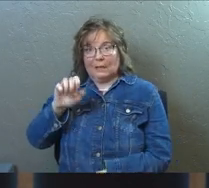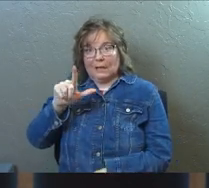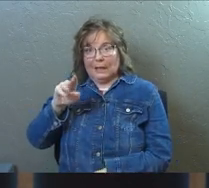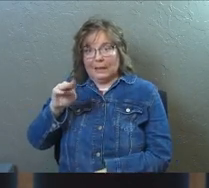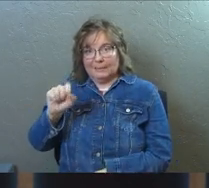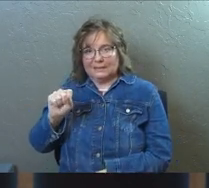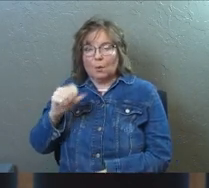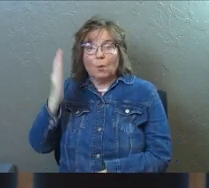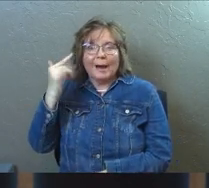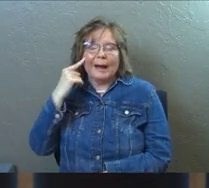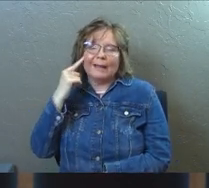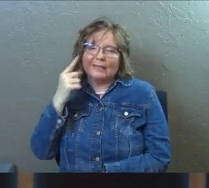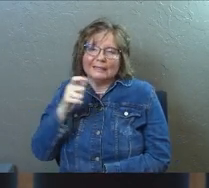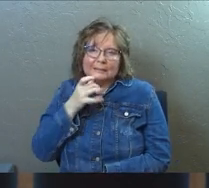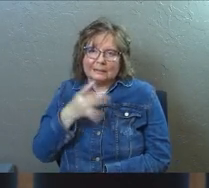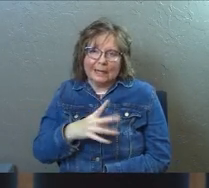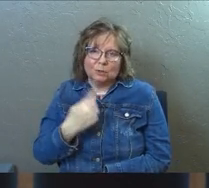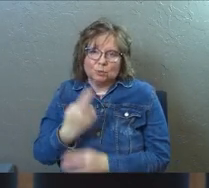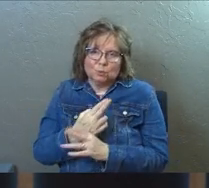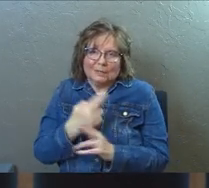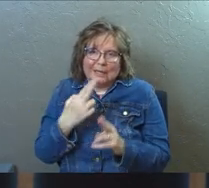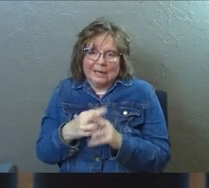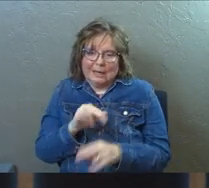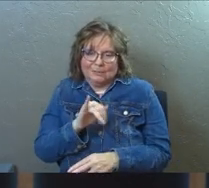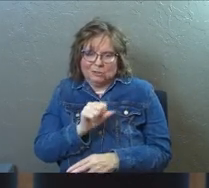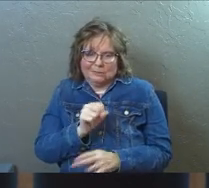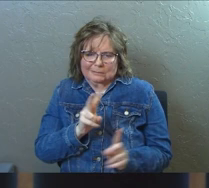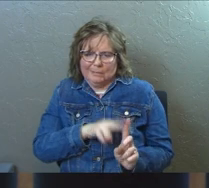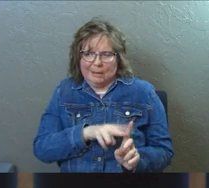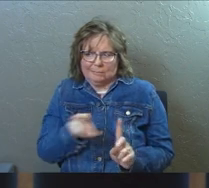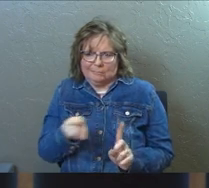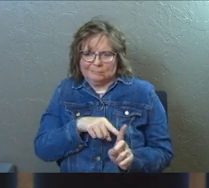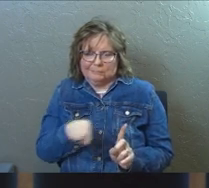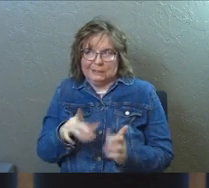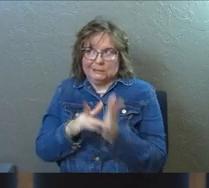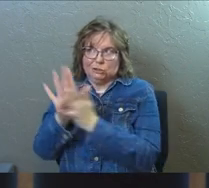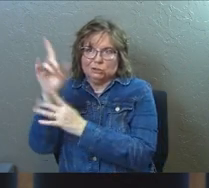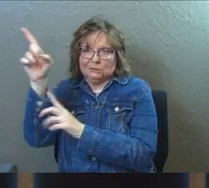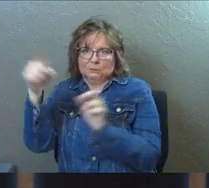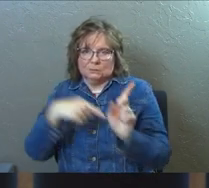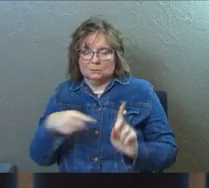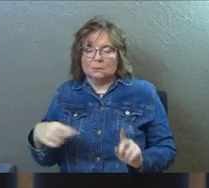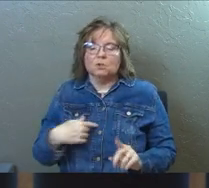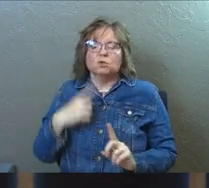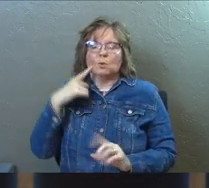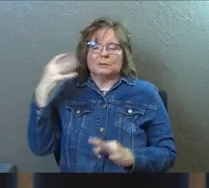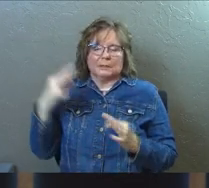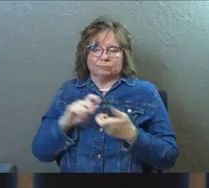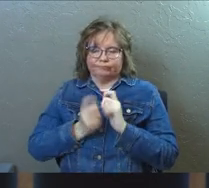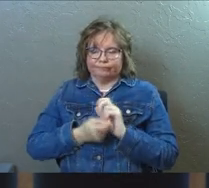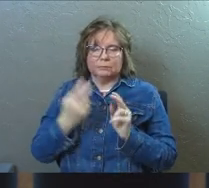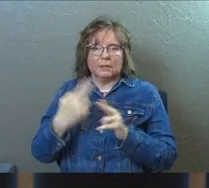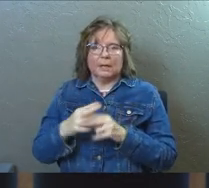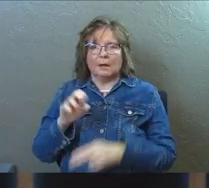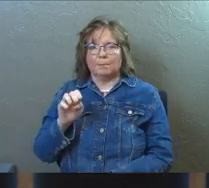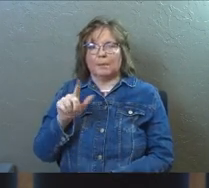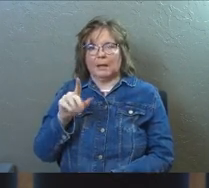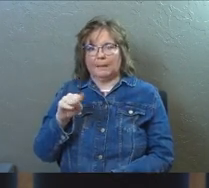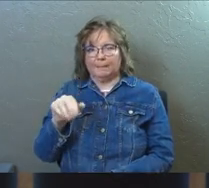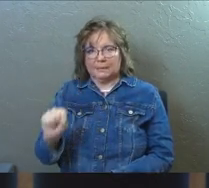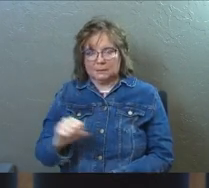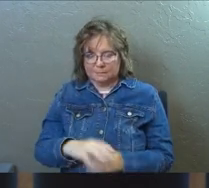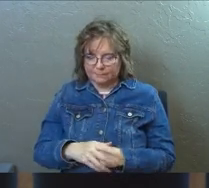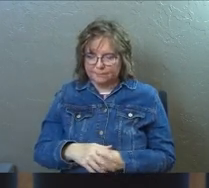us his Greek name. So don't get confused by it. He said this guy, the sorcerer, interfered and urged the governor to pay no attention to what